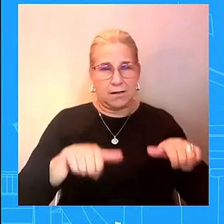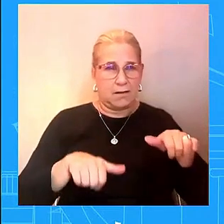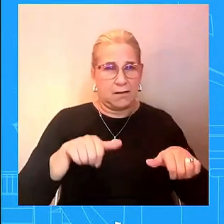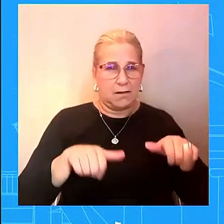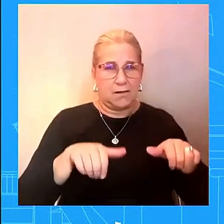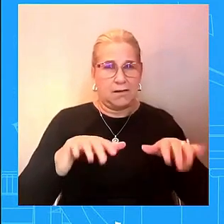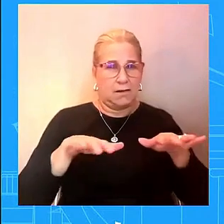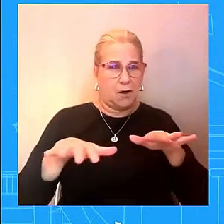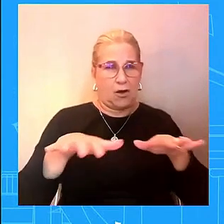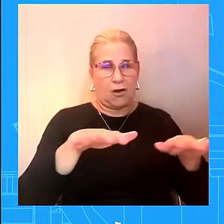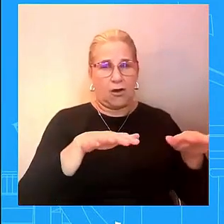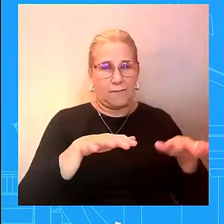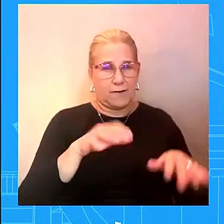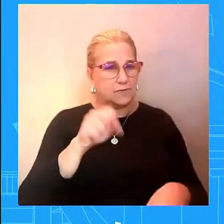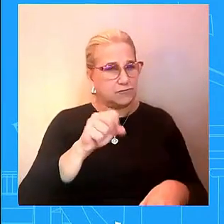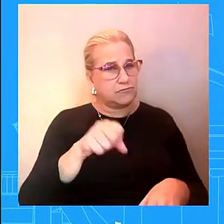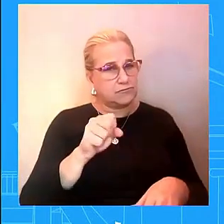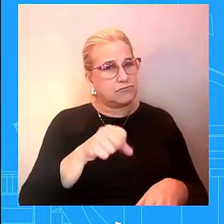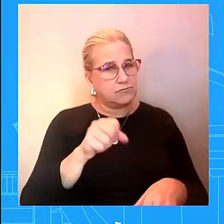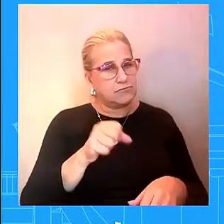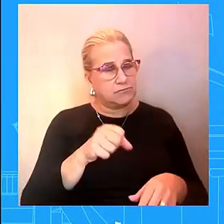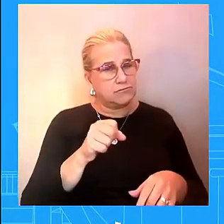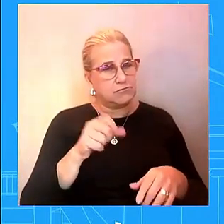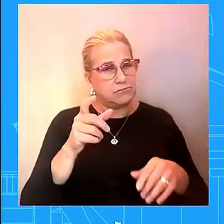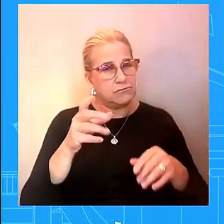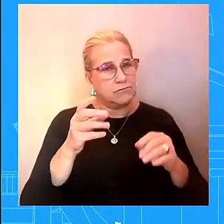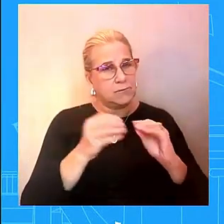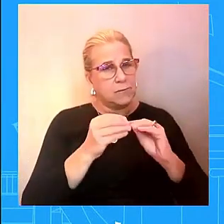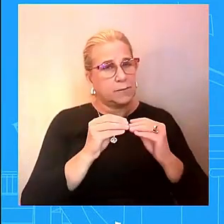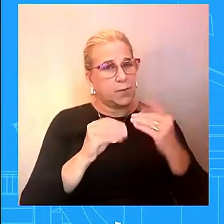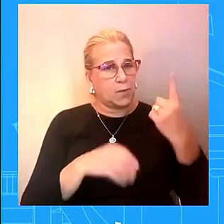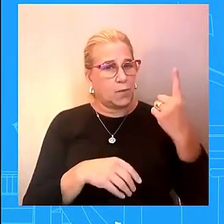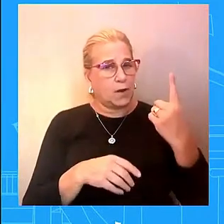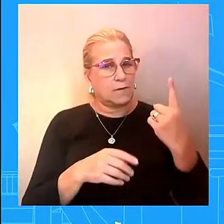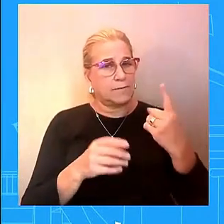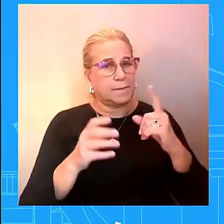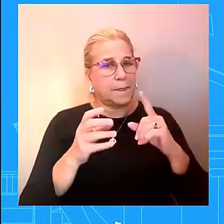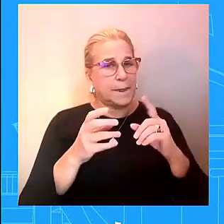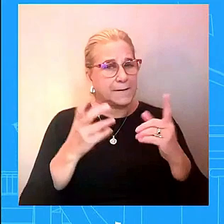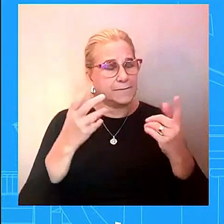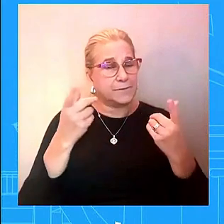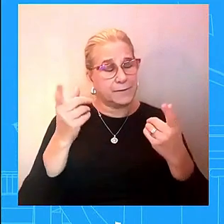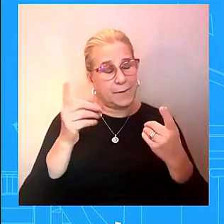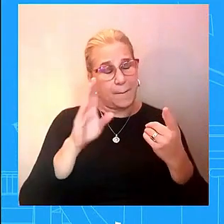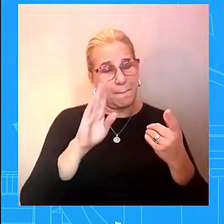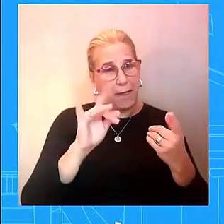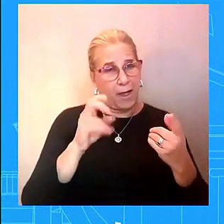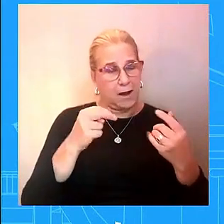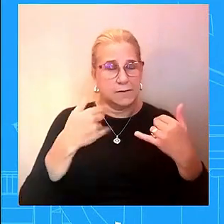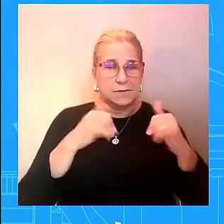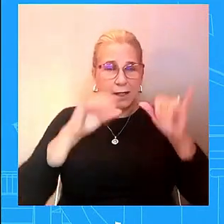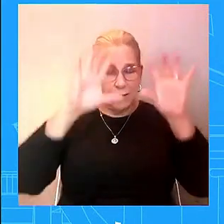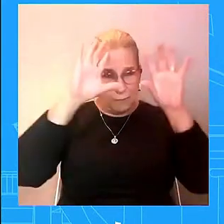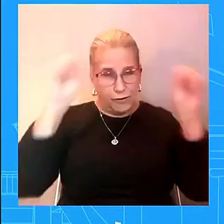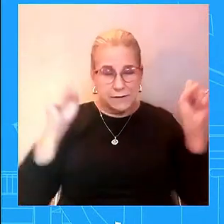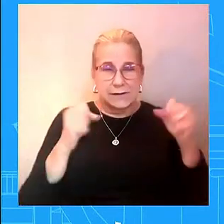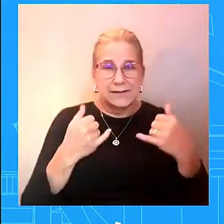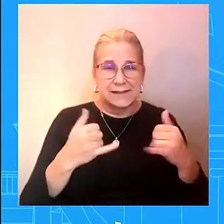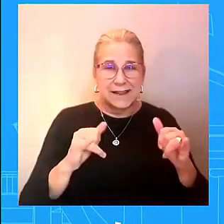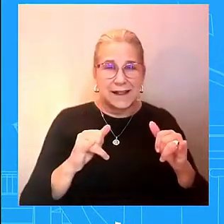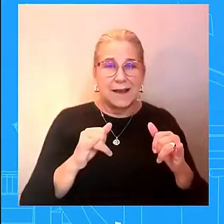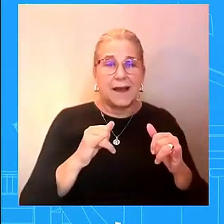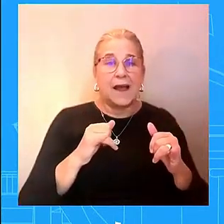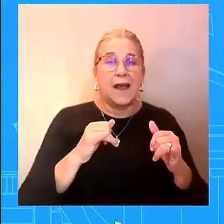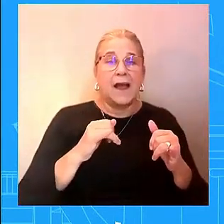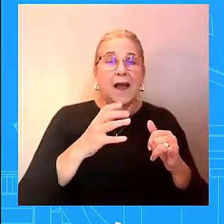number one obviously the number one priority of this president is the american people obviously the security of the american people uh is also a priority of his